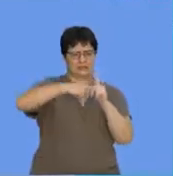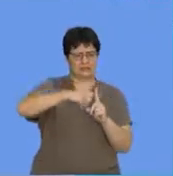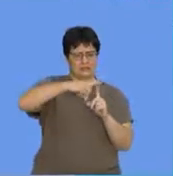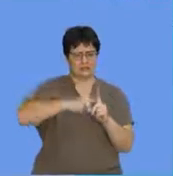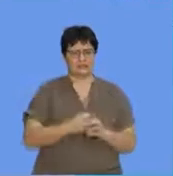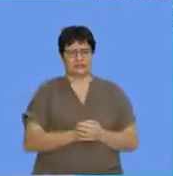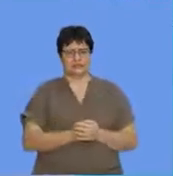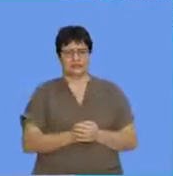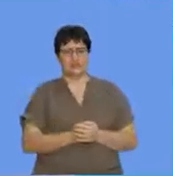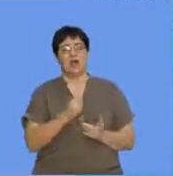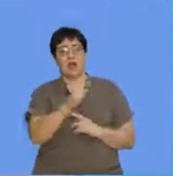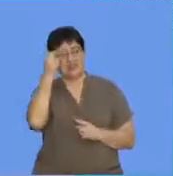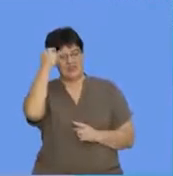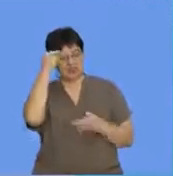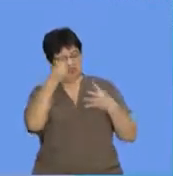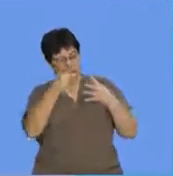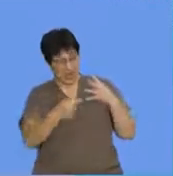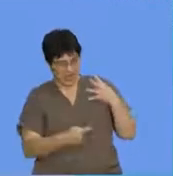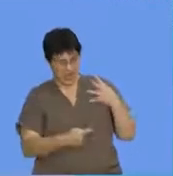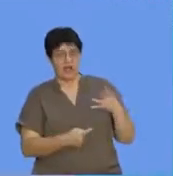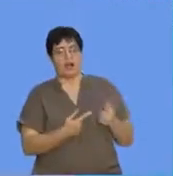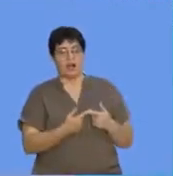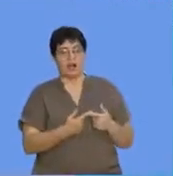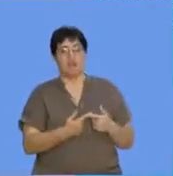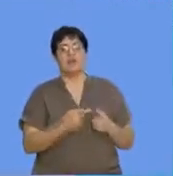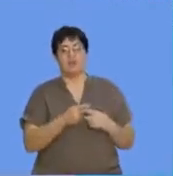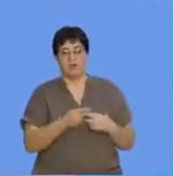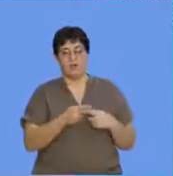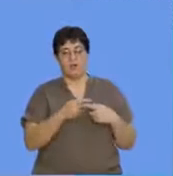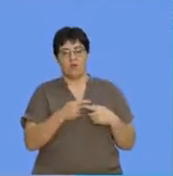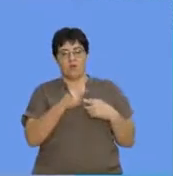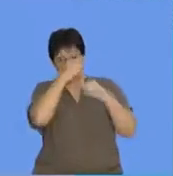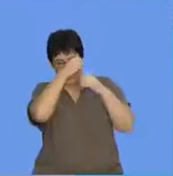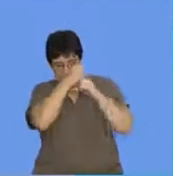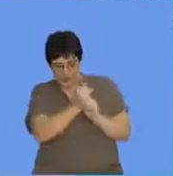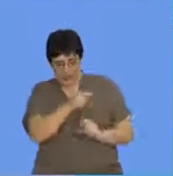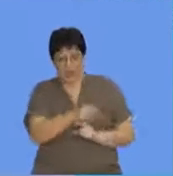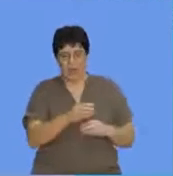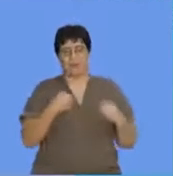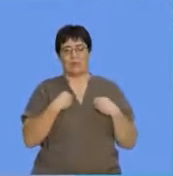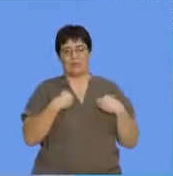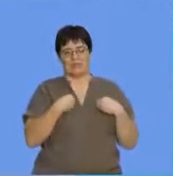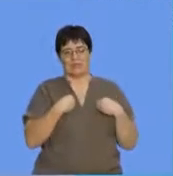So think along those lines as we talk about, you know, the microscopic properties of materials, which is exactly